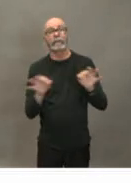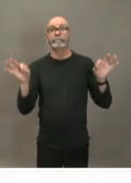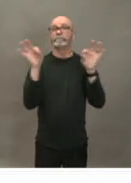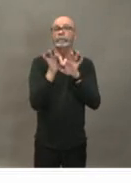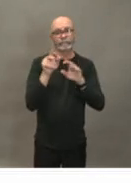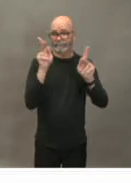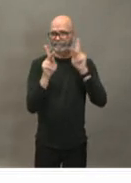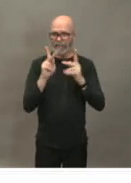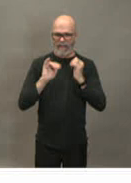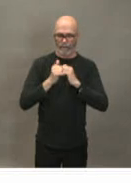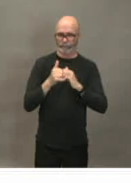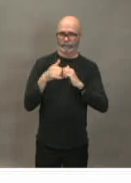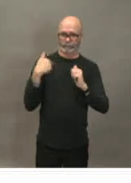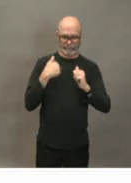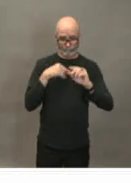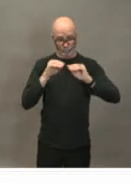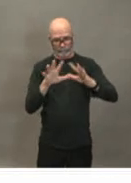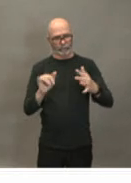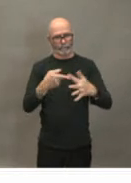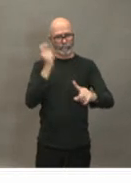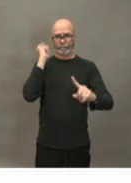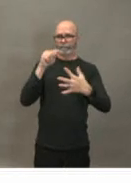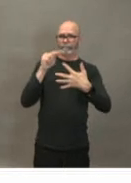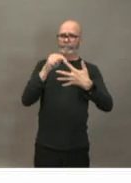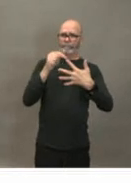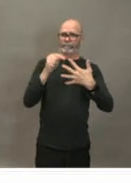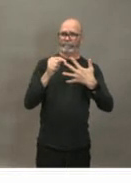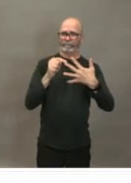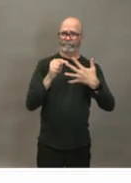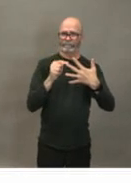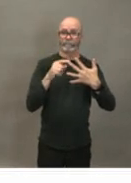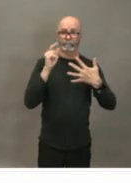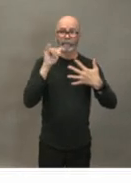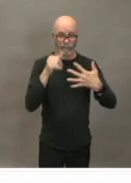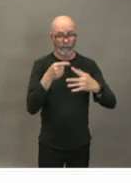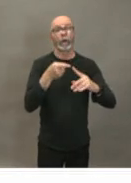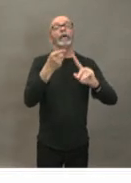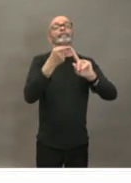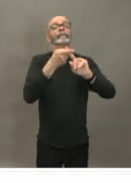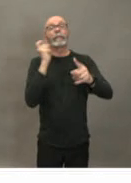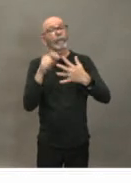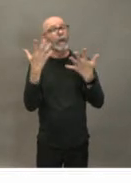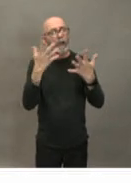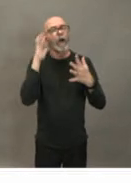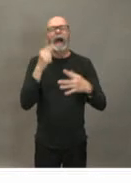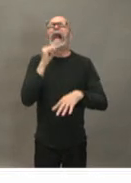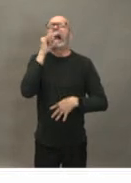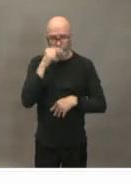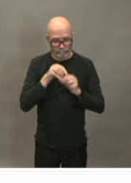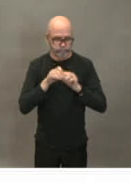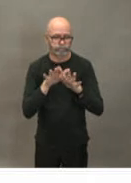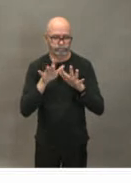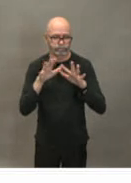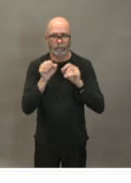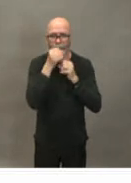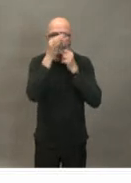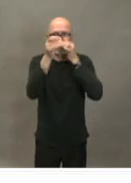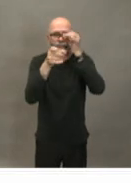virus is spread. It's the technical term is it's spread by droplets so that means when we cough or sneeze